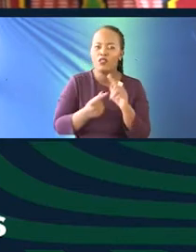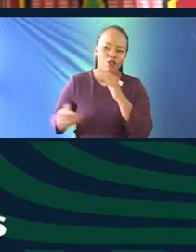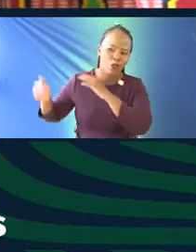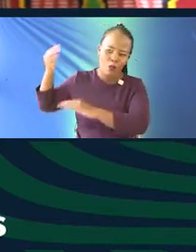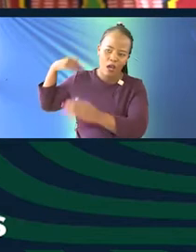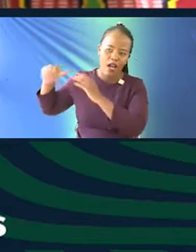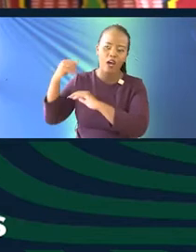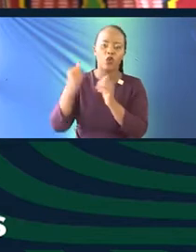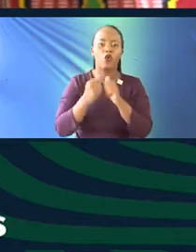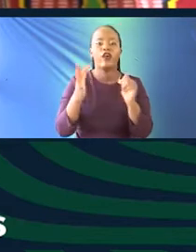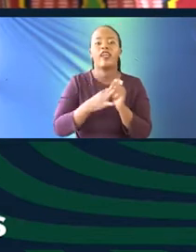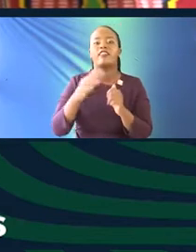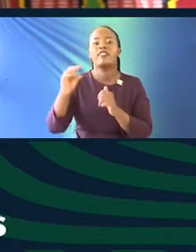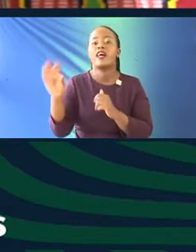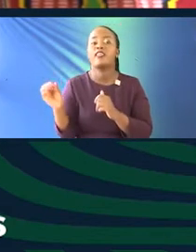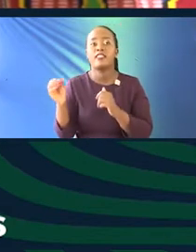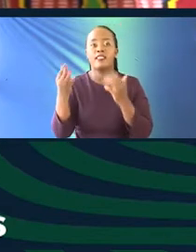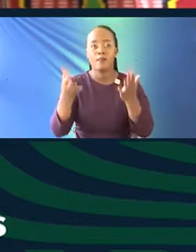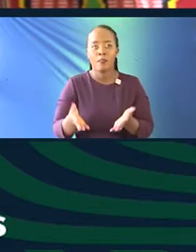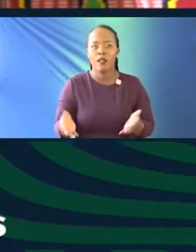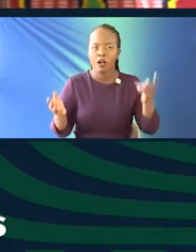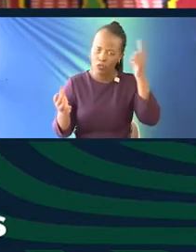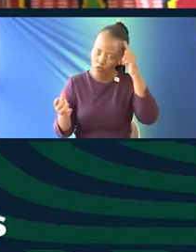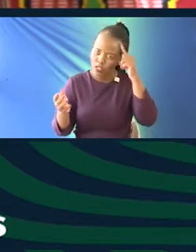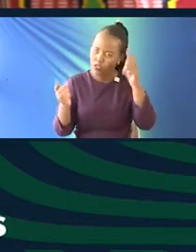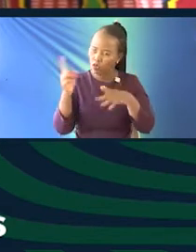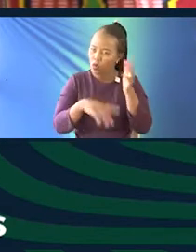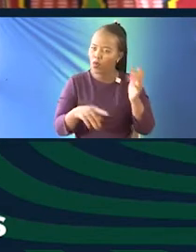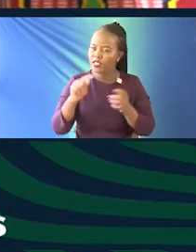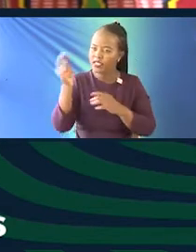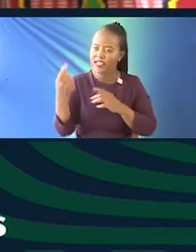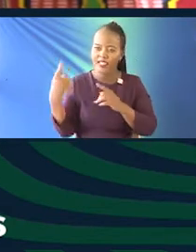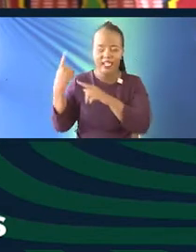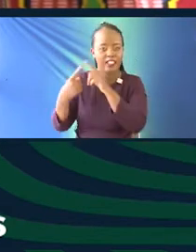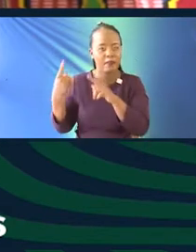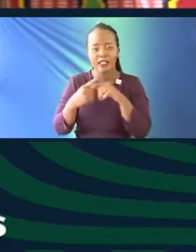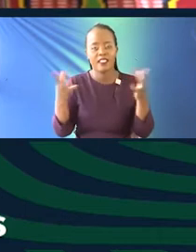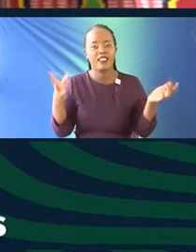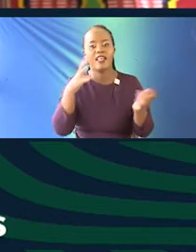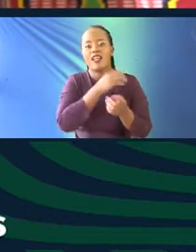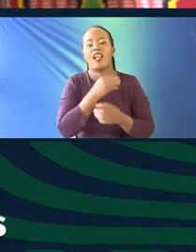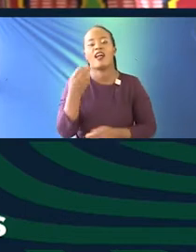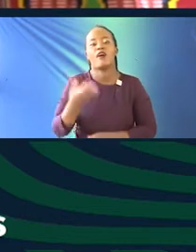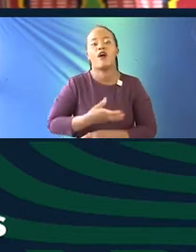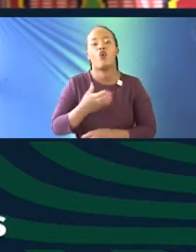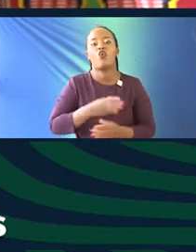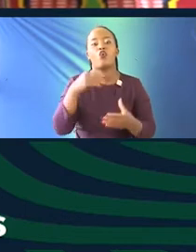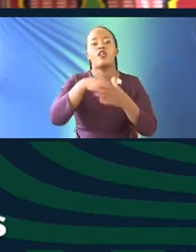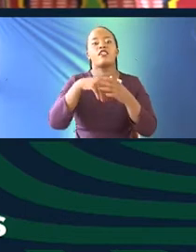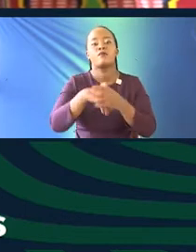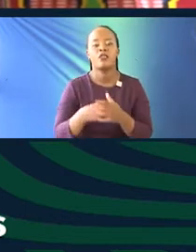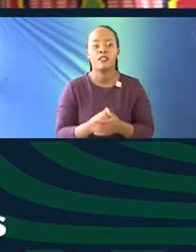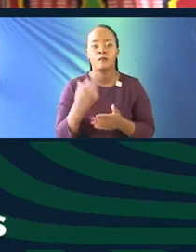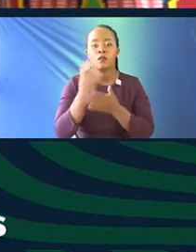1800s. And so the view that is put forward of what the Kenyan experience is lacks our own input in it. One